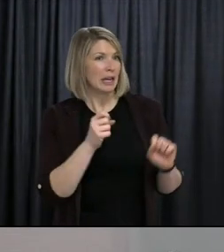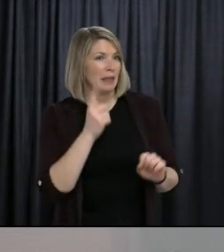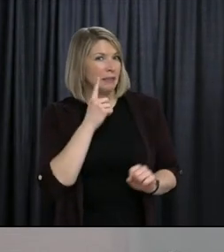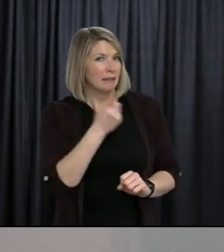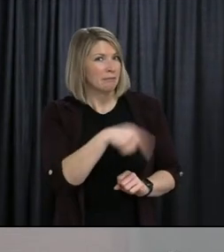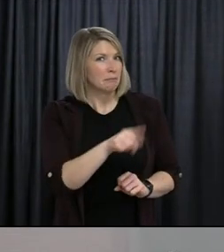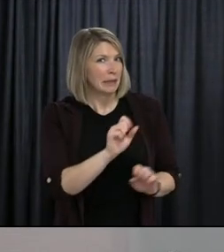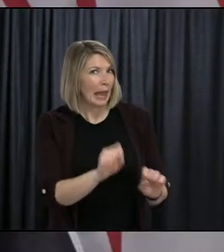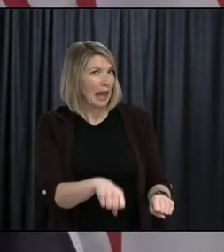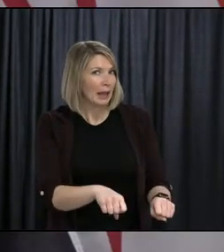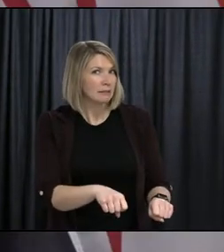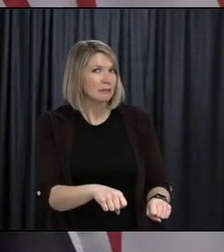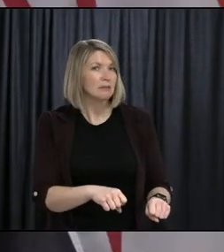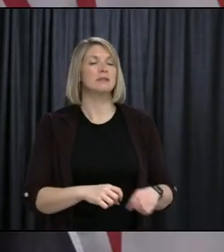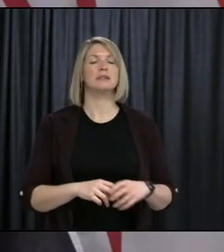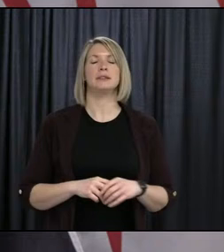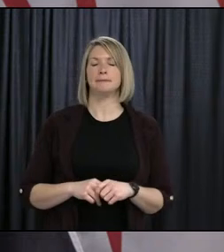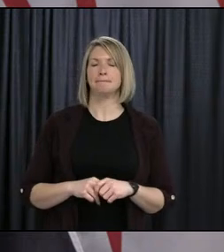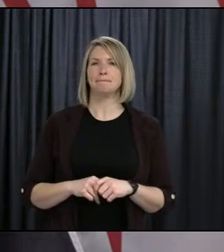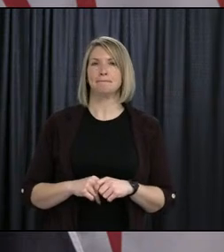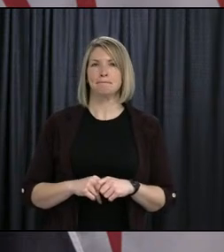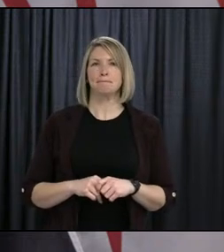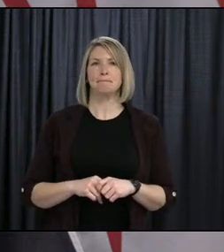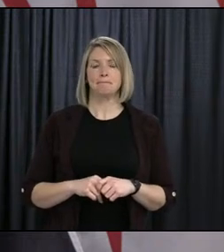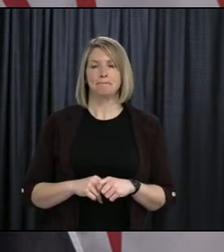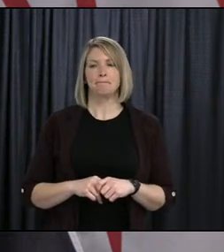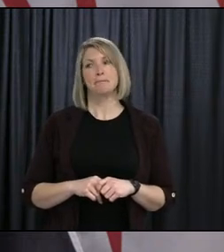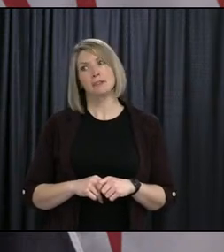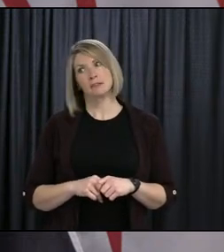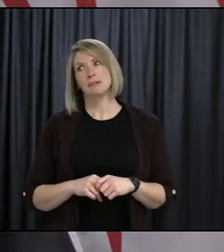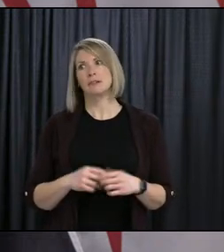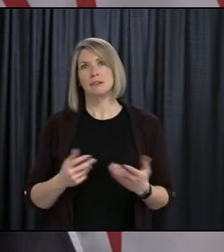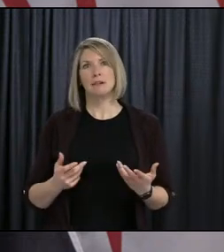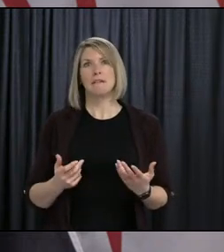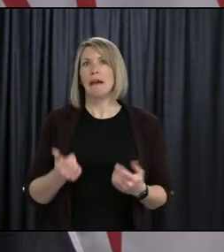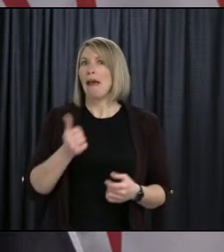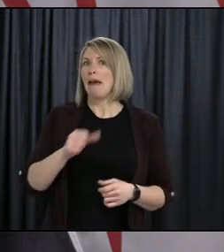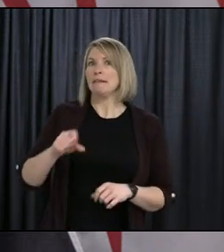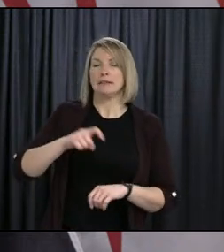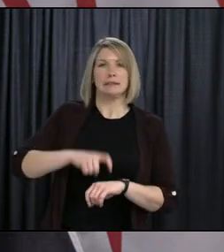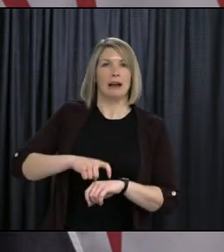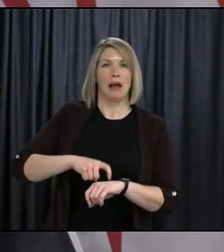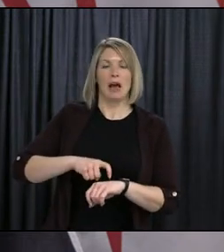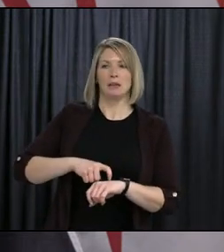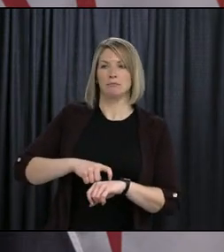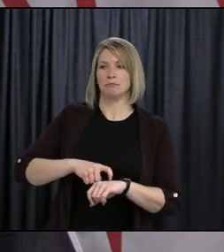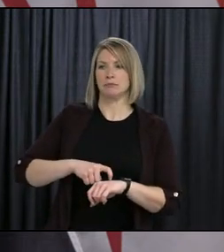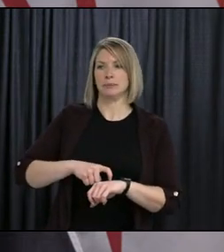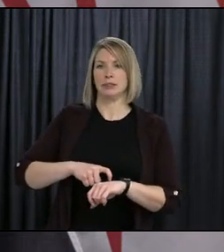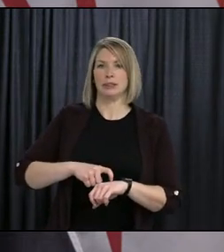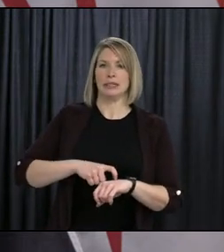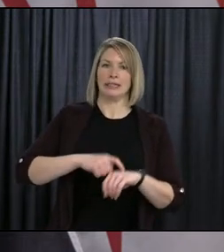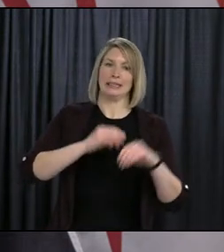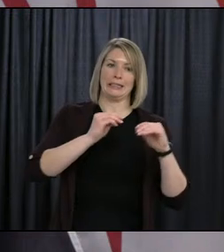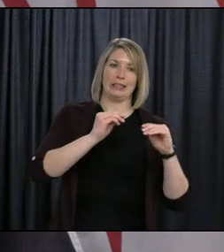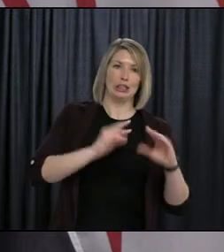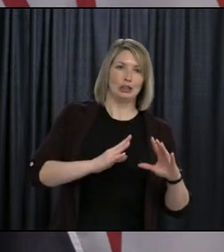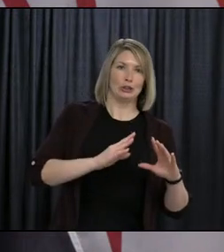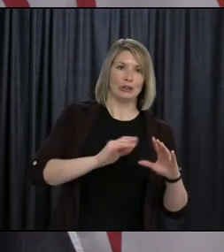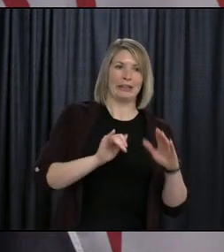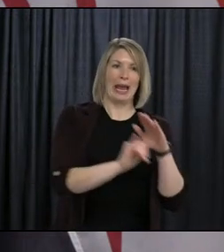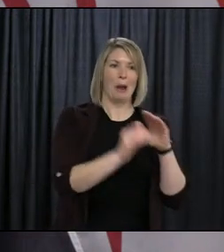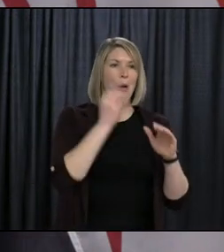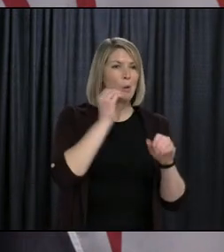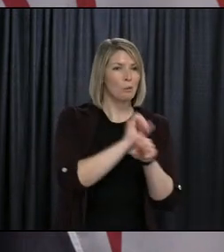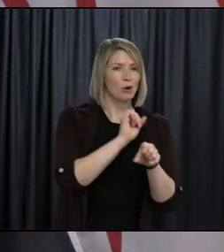know, any time you have a situation where you have children and childcare has altered, then people are going to have to work through